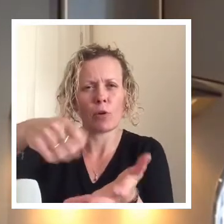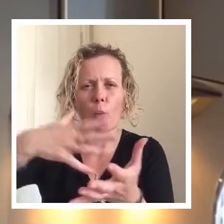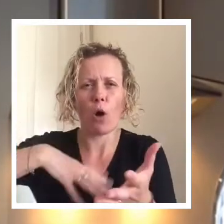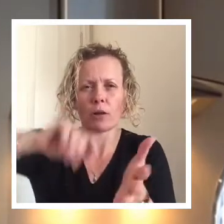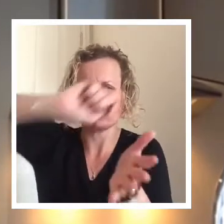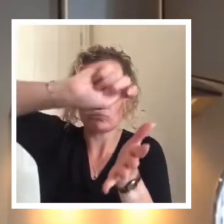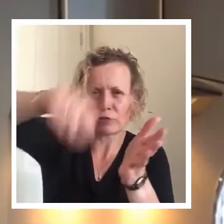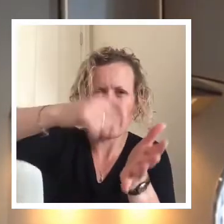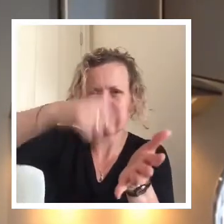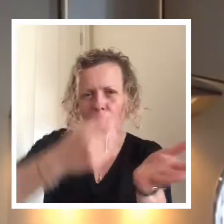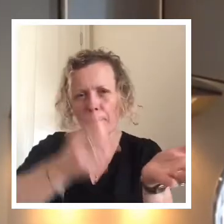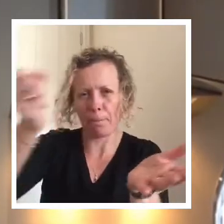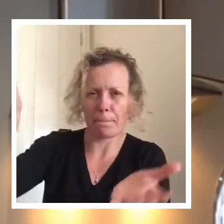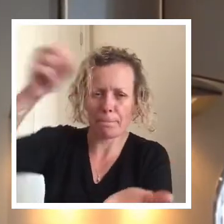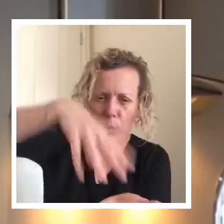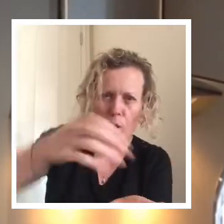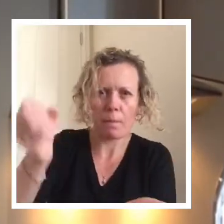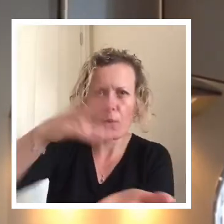can.